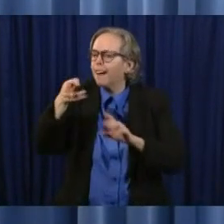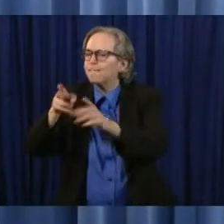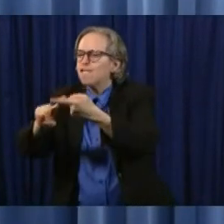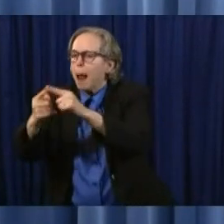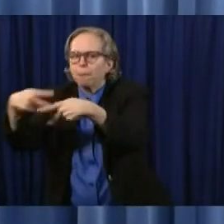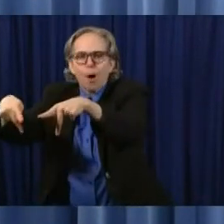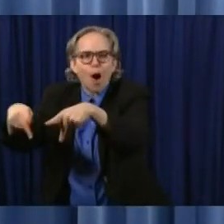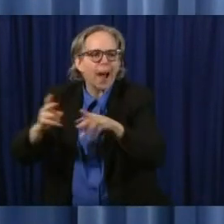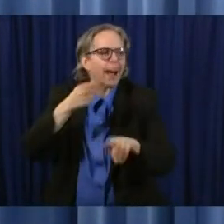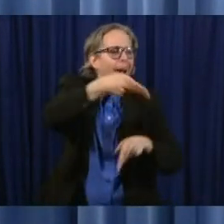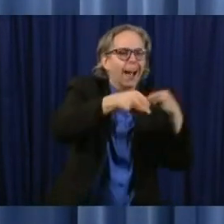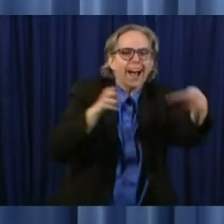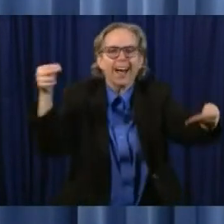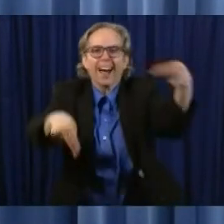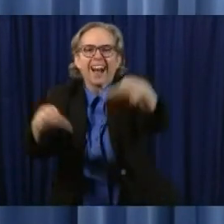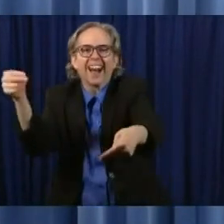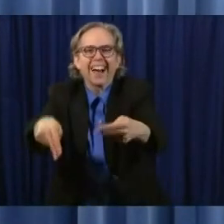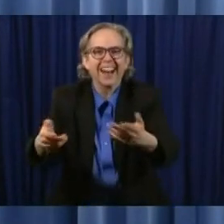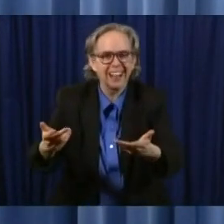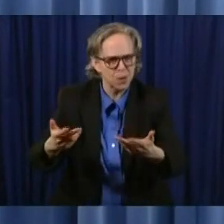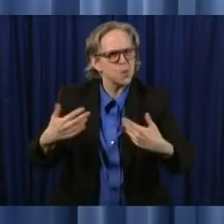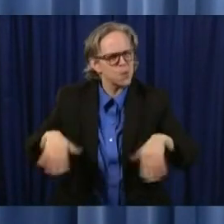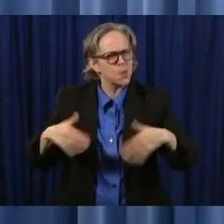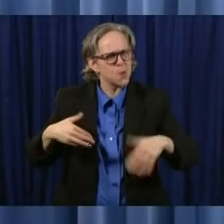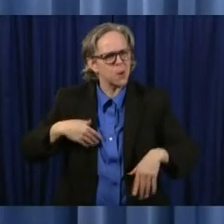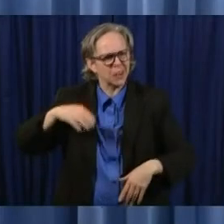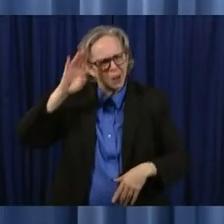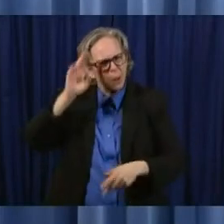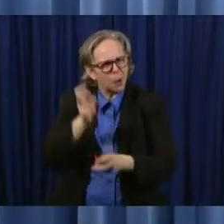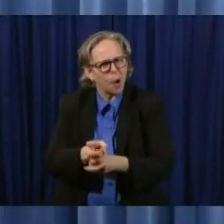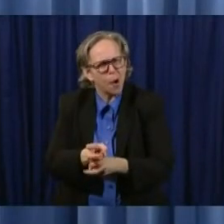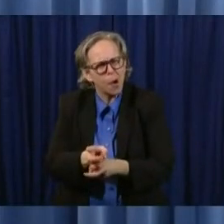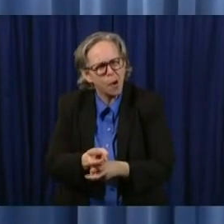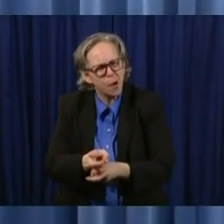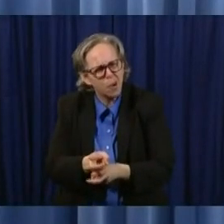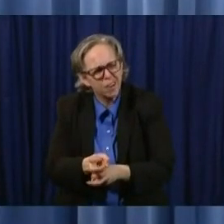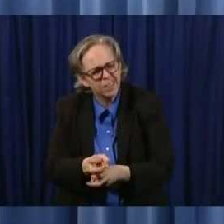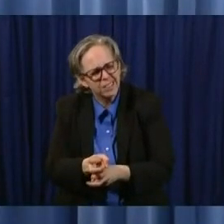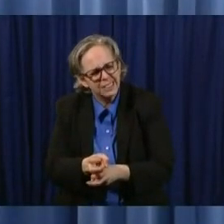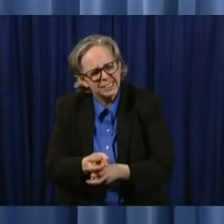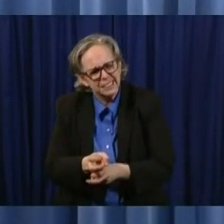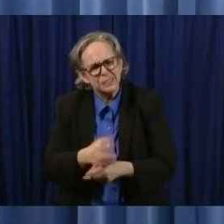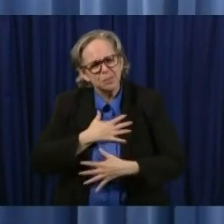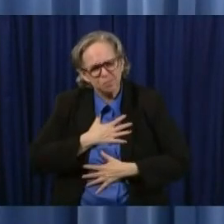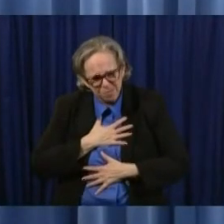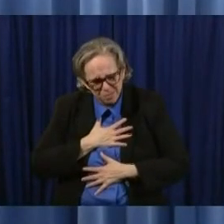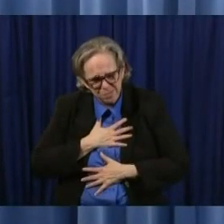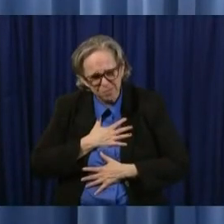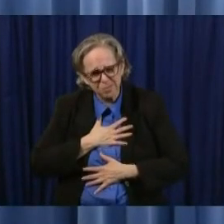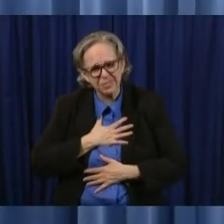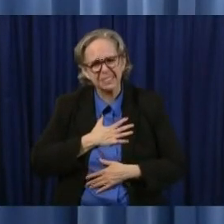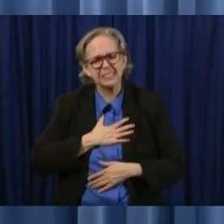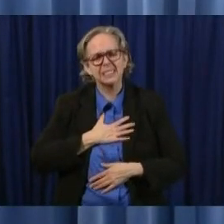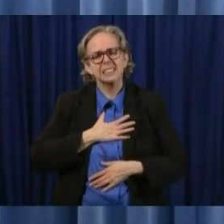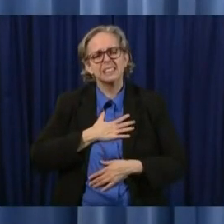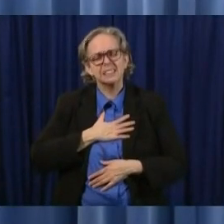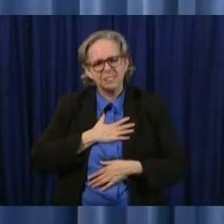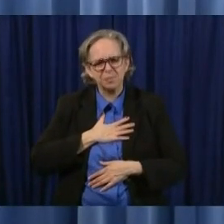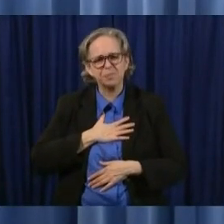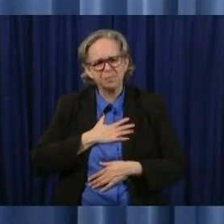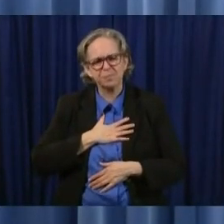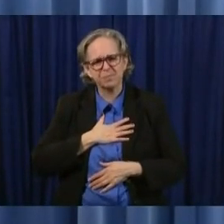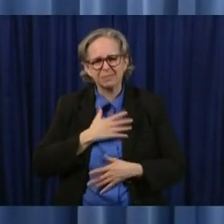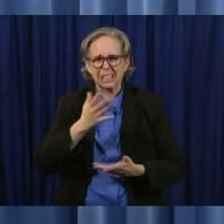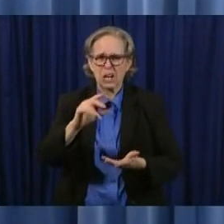this is tough this year and I would ask people to remember because the graduation parties